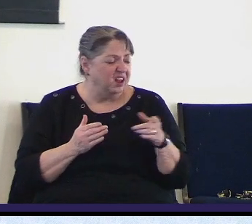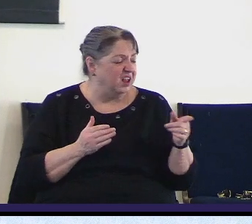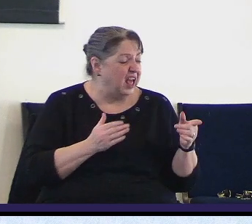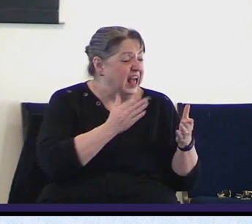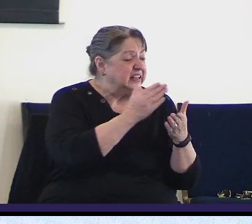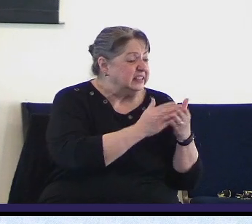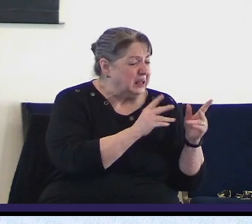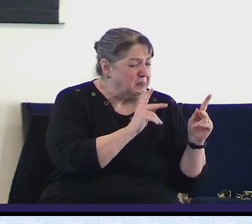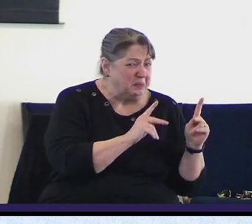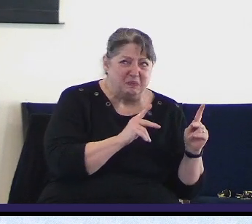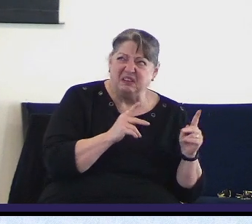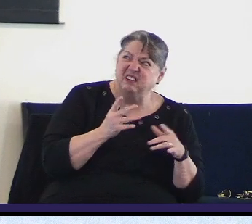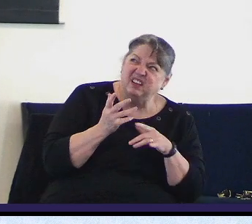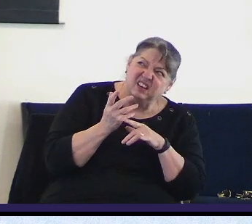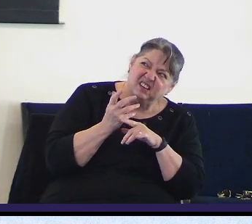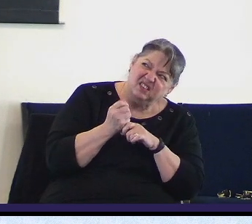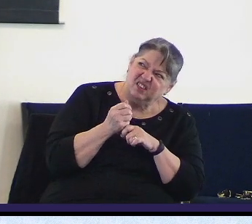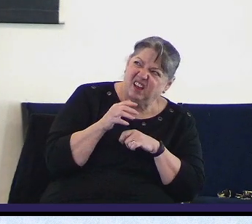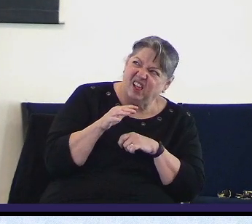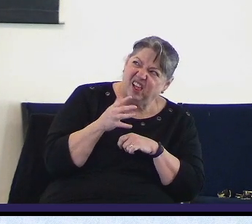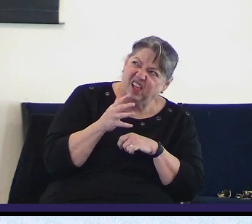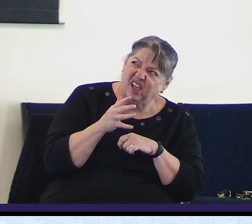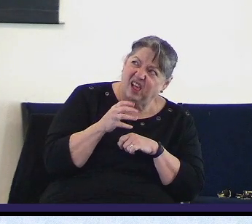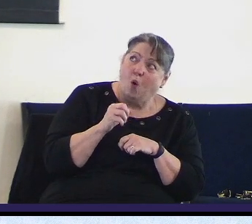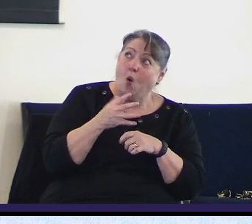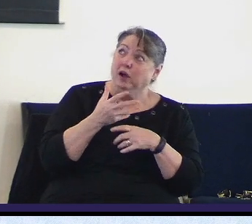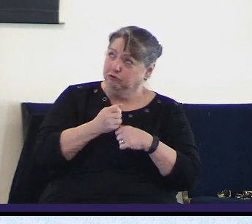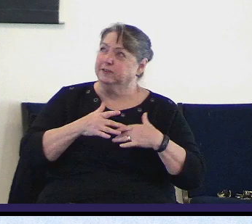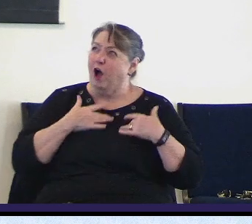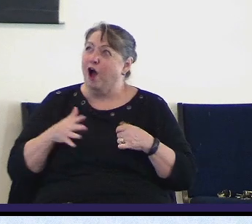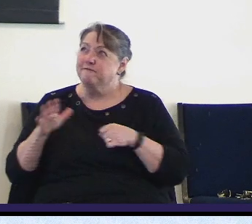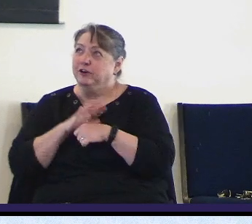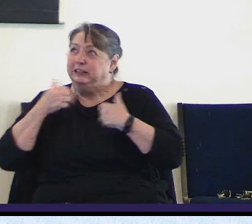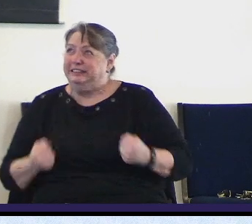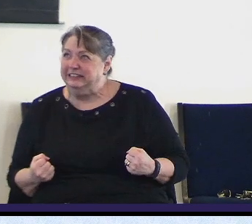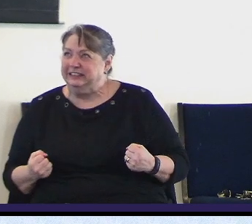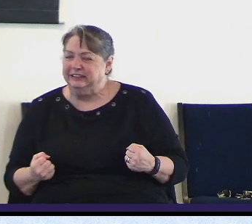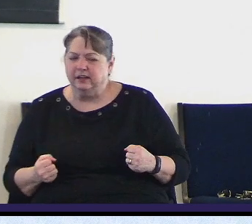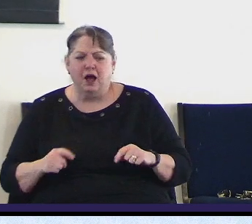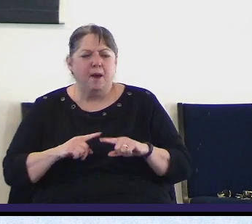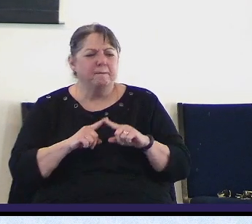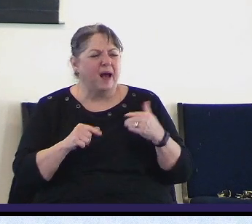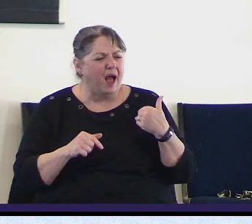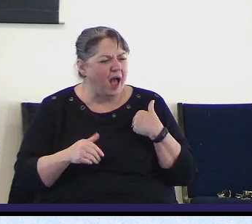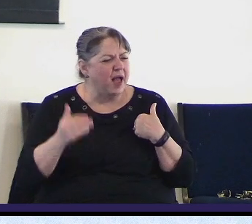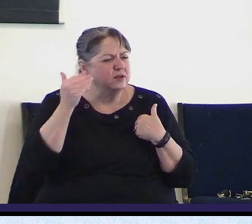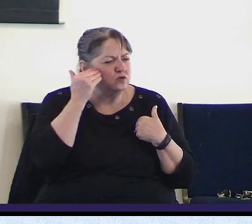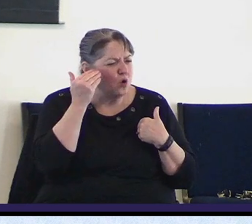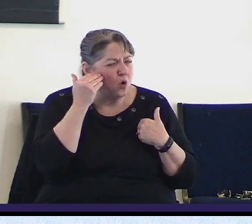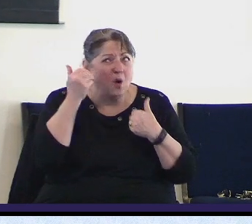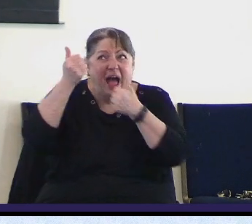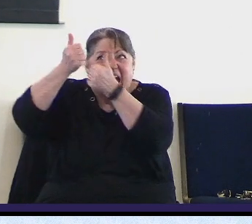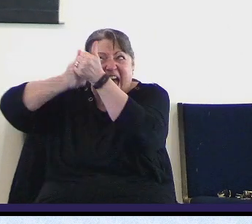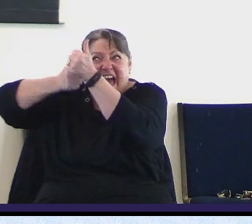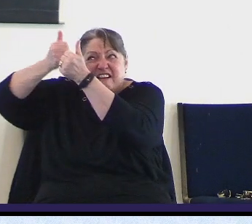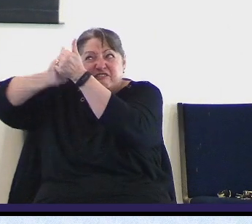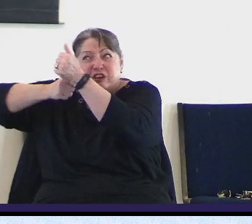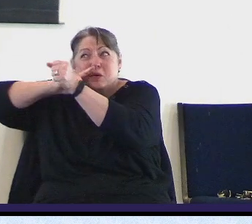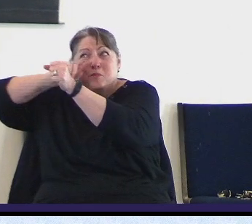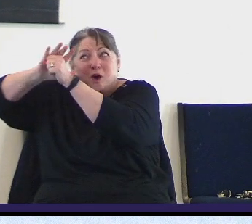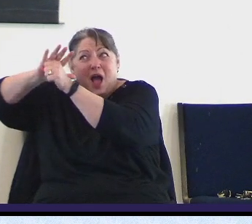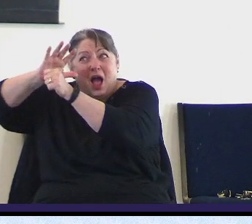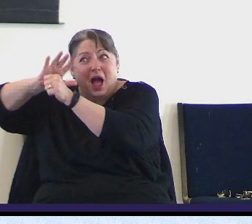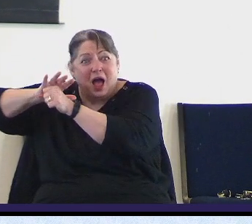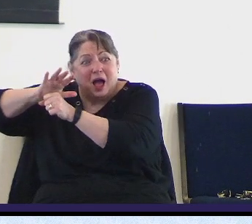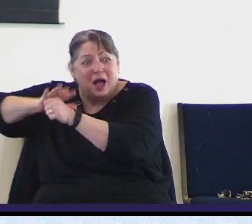reservation and some with all their heart but I know that it's every promise but I know